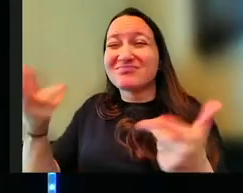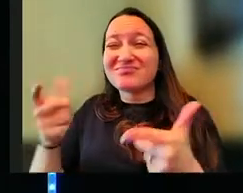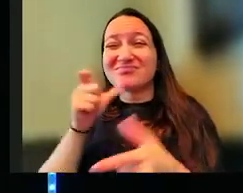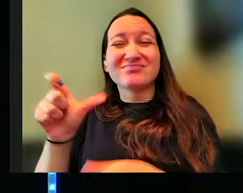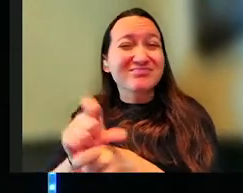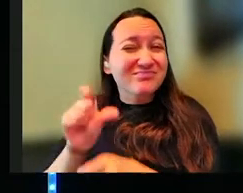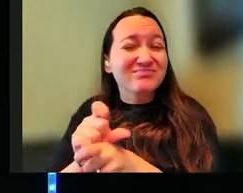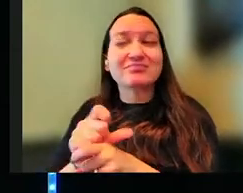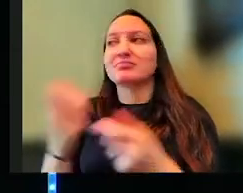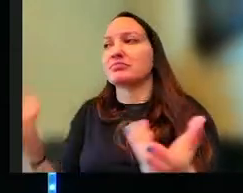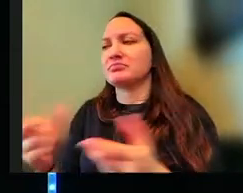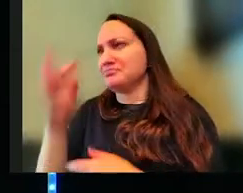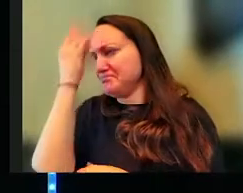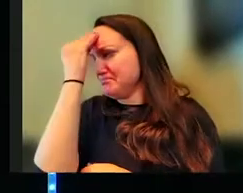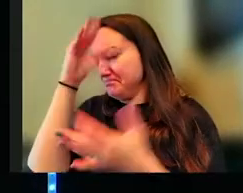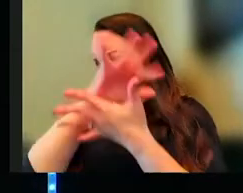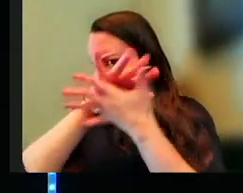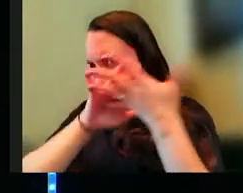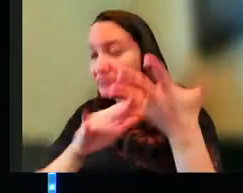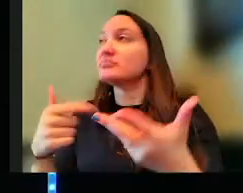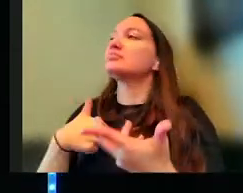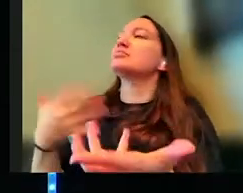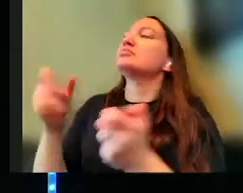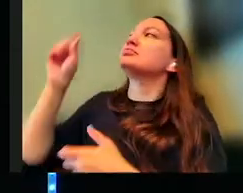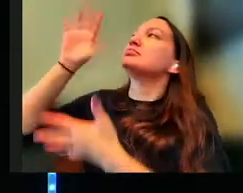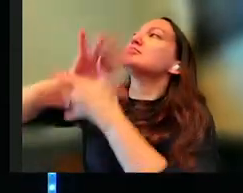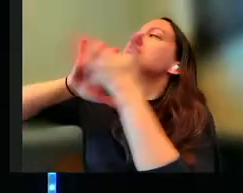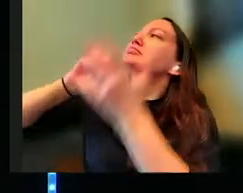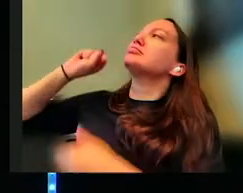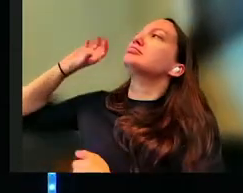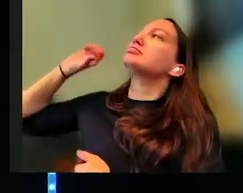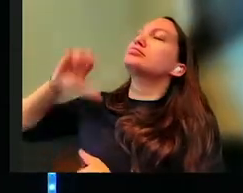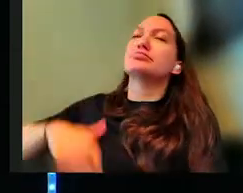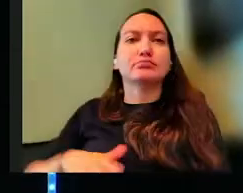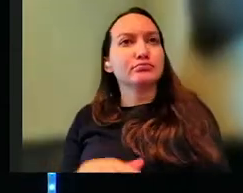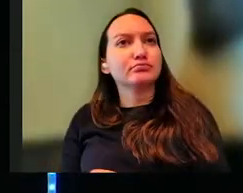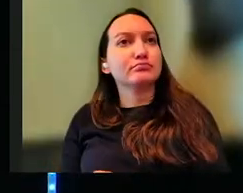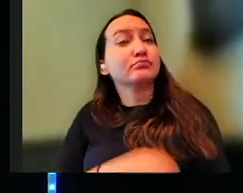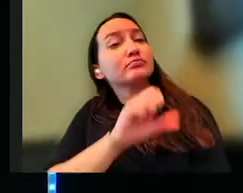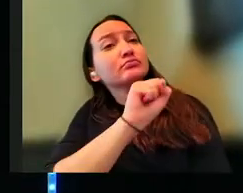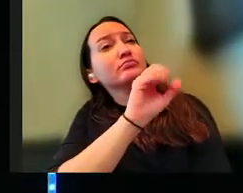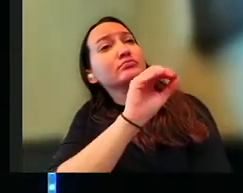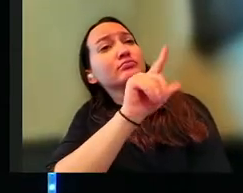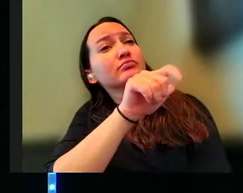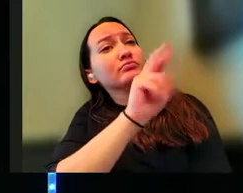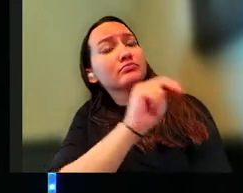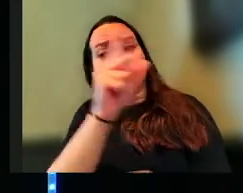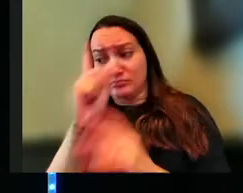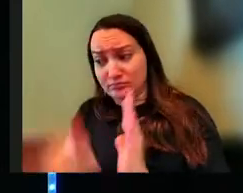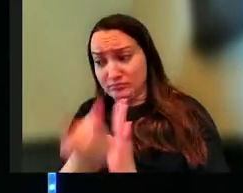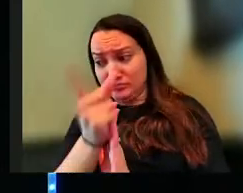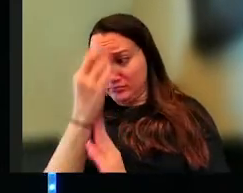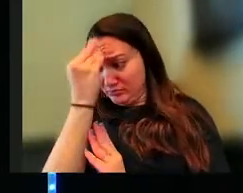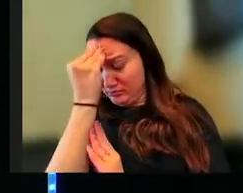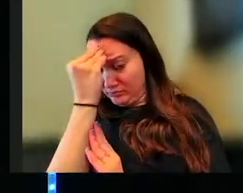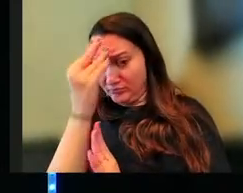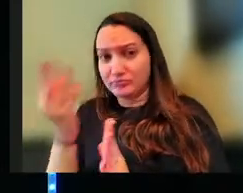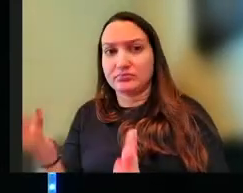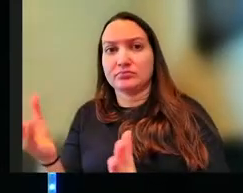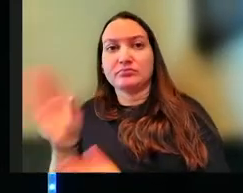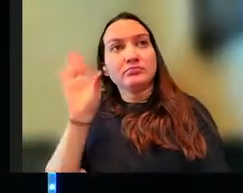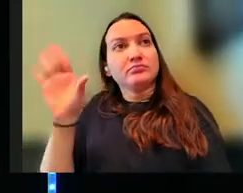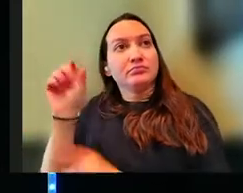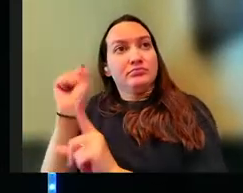we can think of all these things. Here's what I want, God. So Solomon has this moment where he's thinking through his